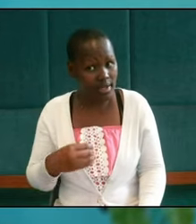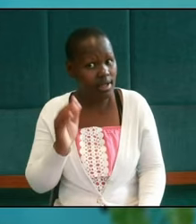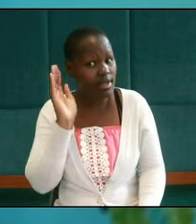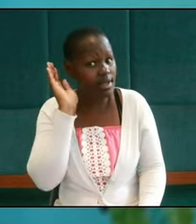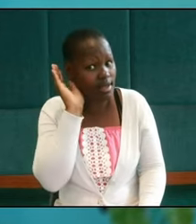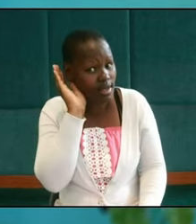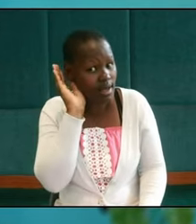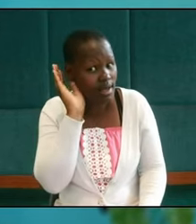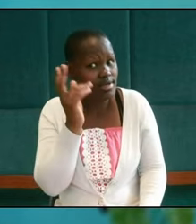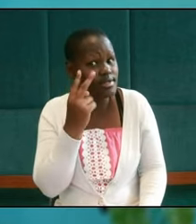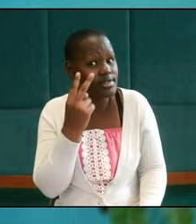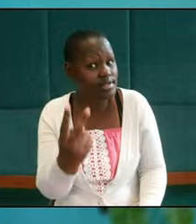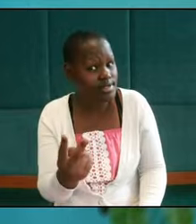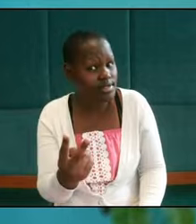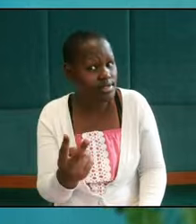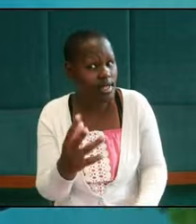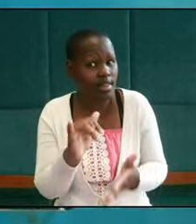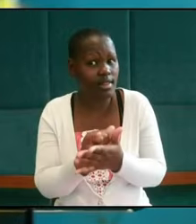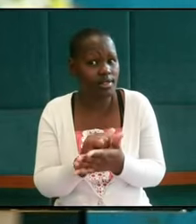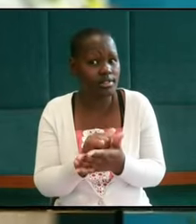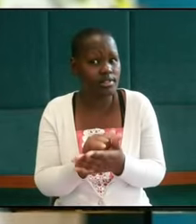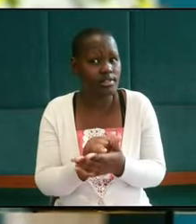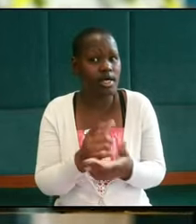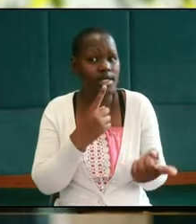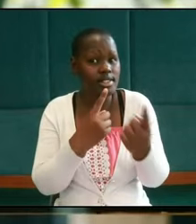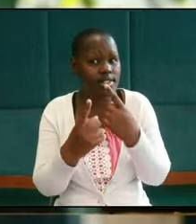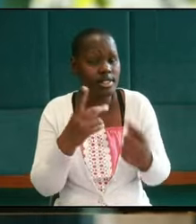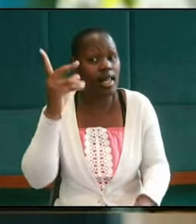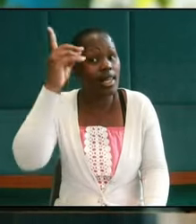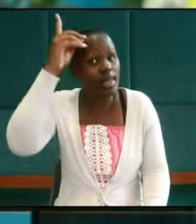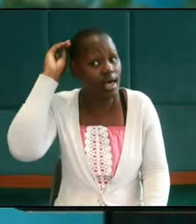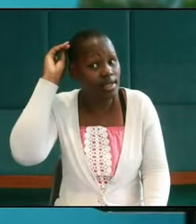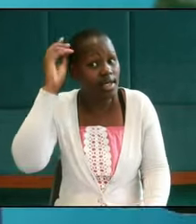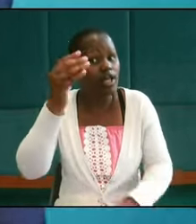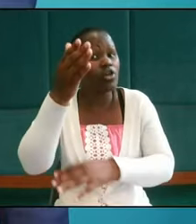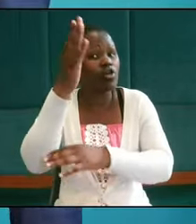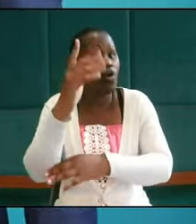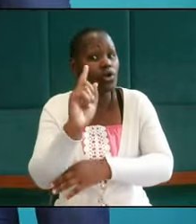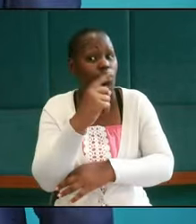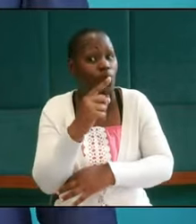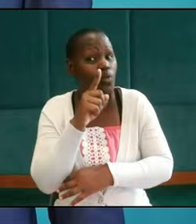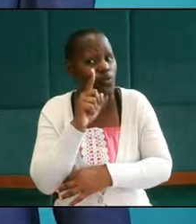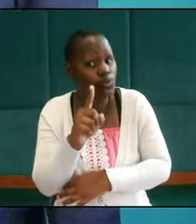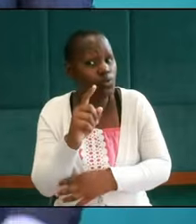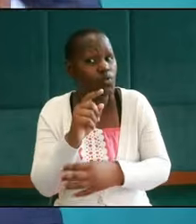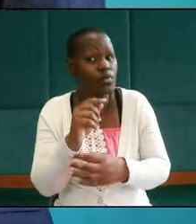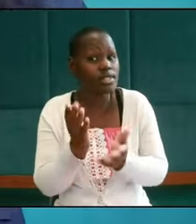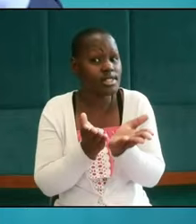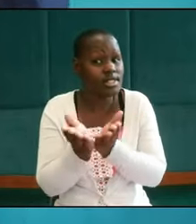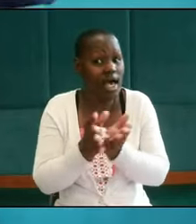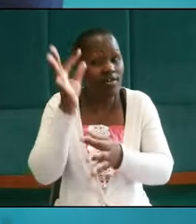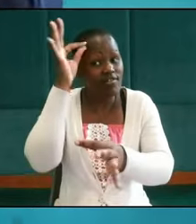we see that he told Daniel that the God you have served faithfully